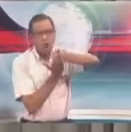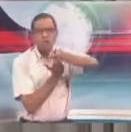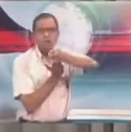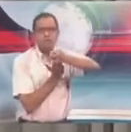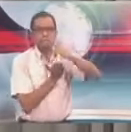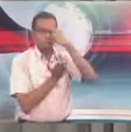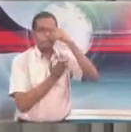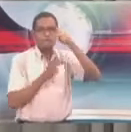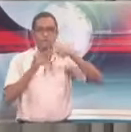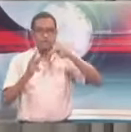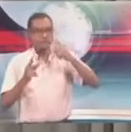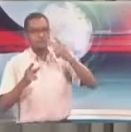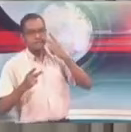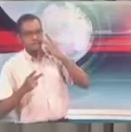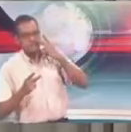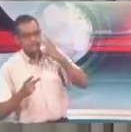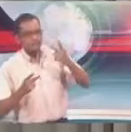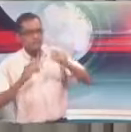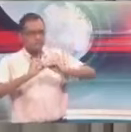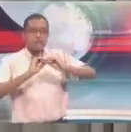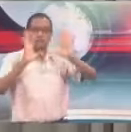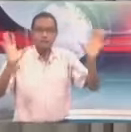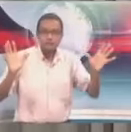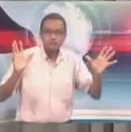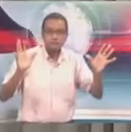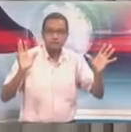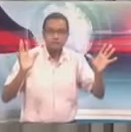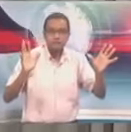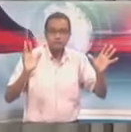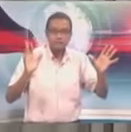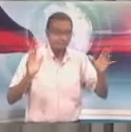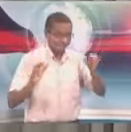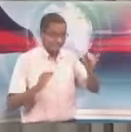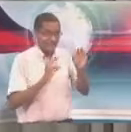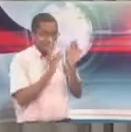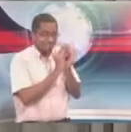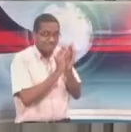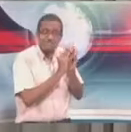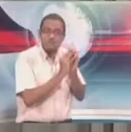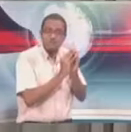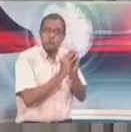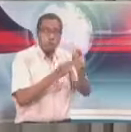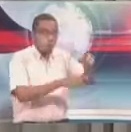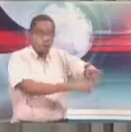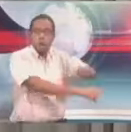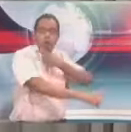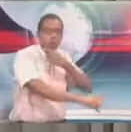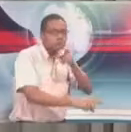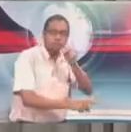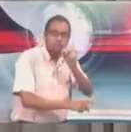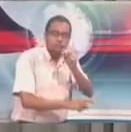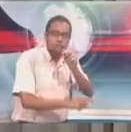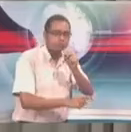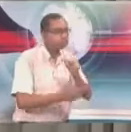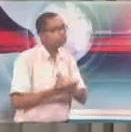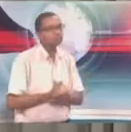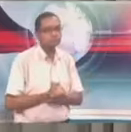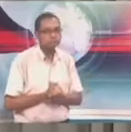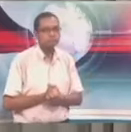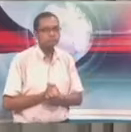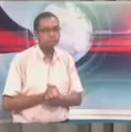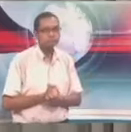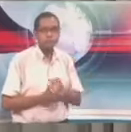immediately as the meeting finished, and it was not a long meeting, and Ms. Rodriguez and her delegation left, we did not even do our traditional